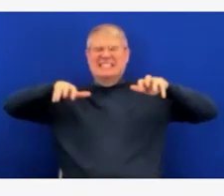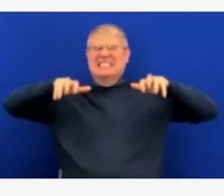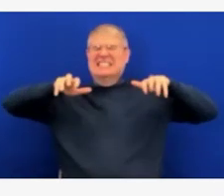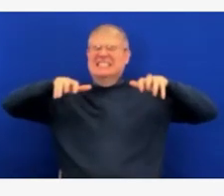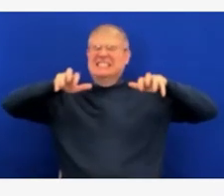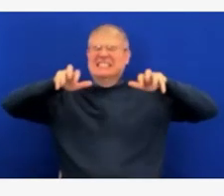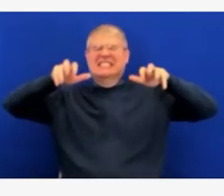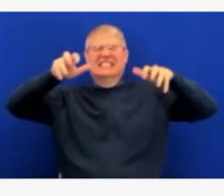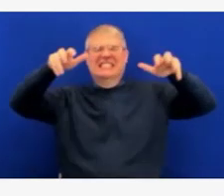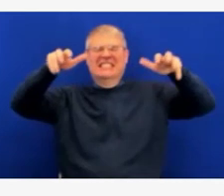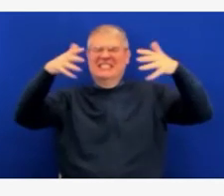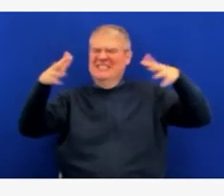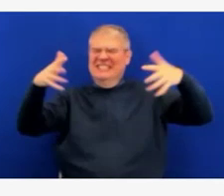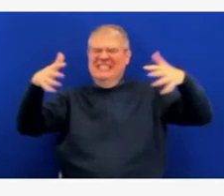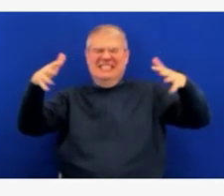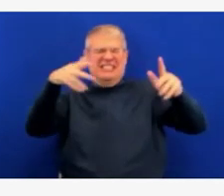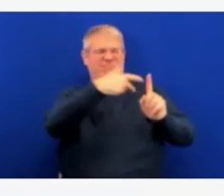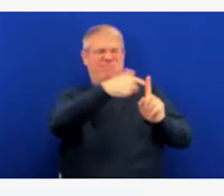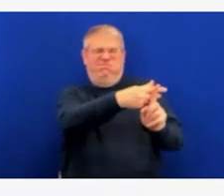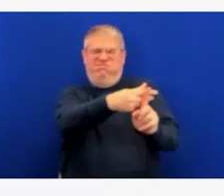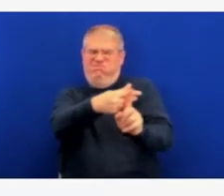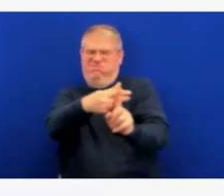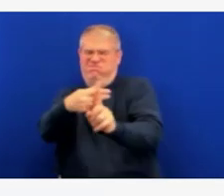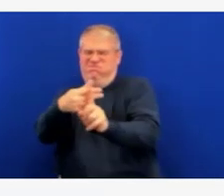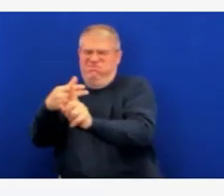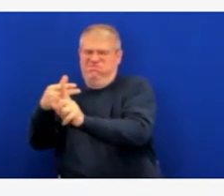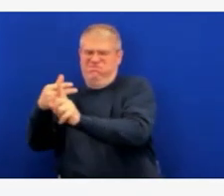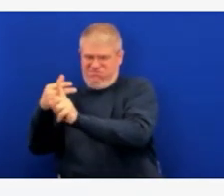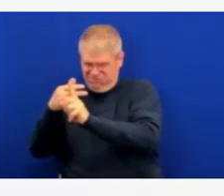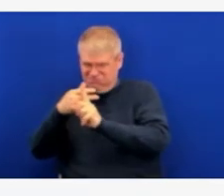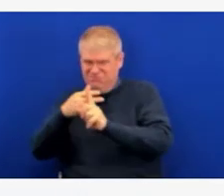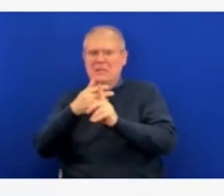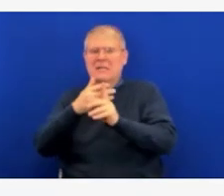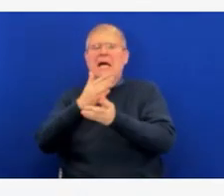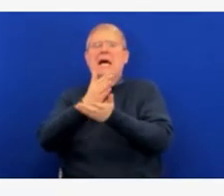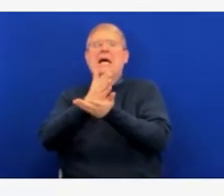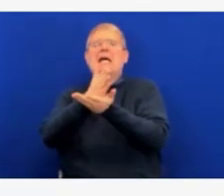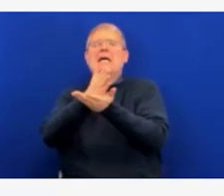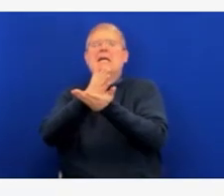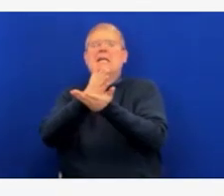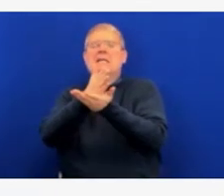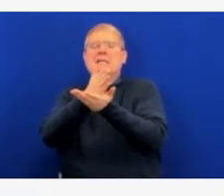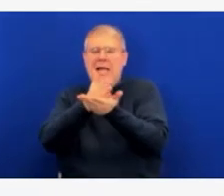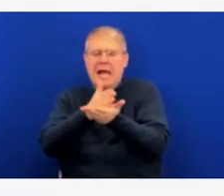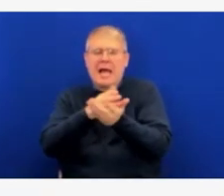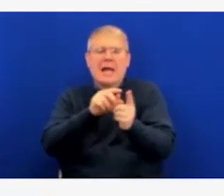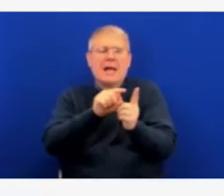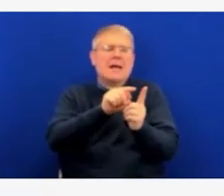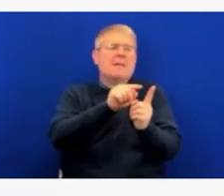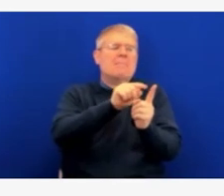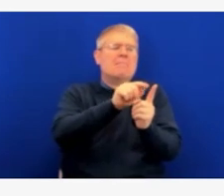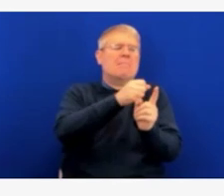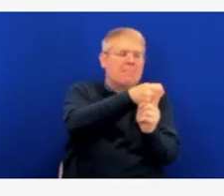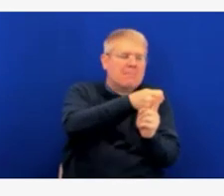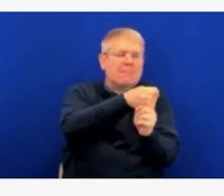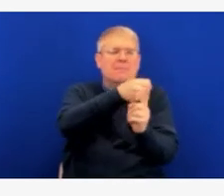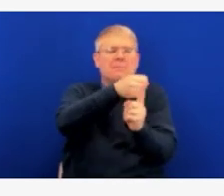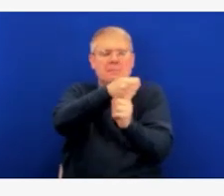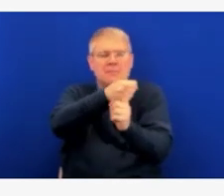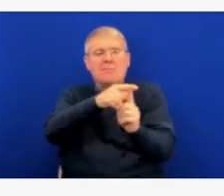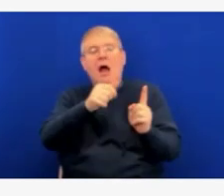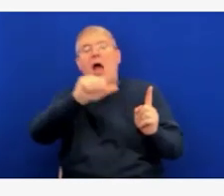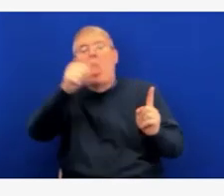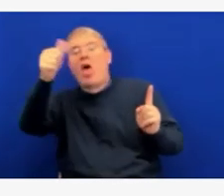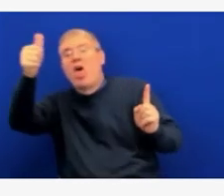a different age group. But the expectation is they don't have solid data yet. We have to acknowledge what we don't know. So the expectation